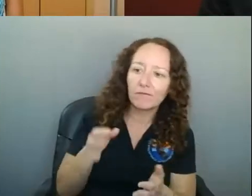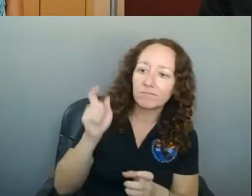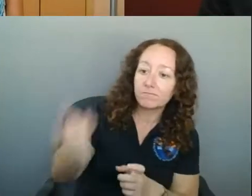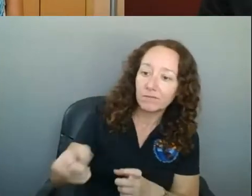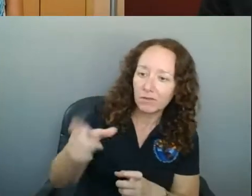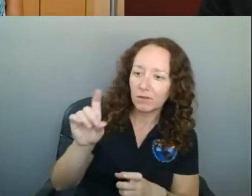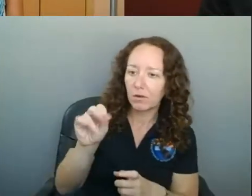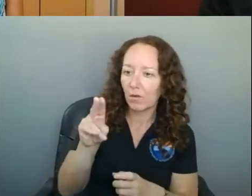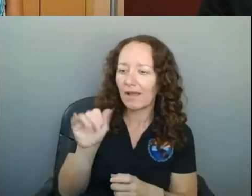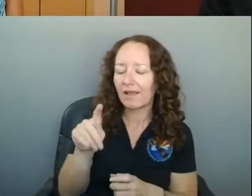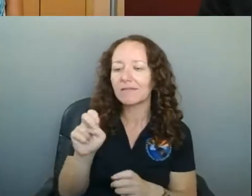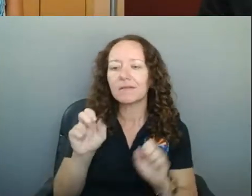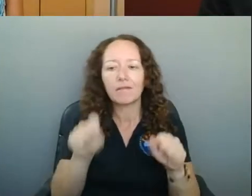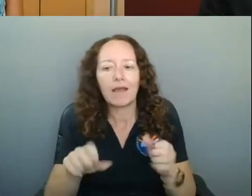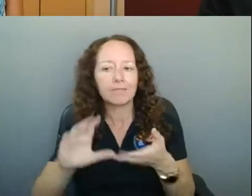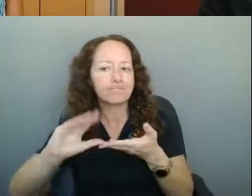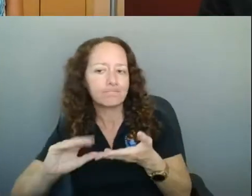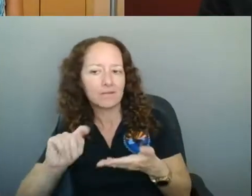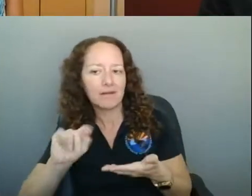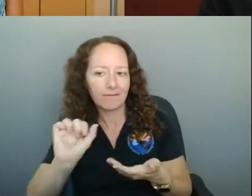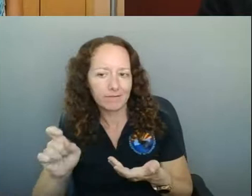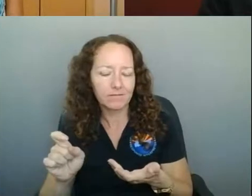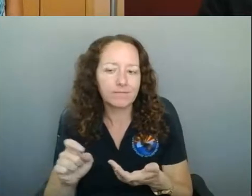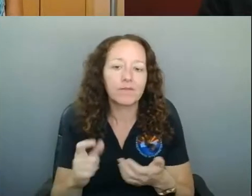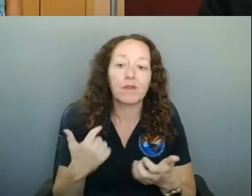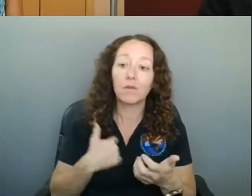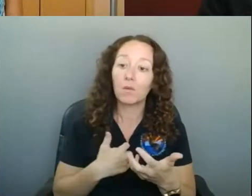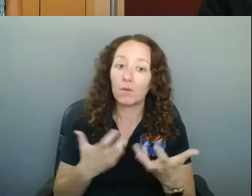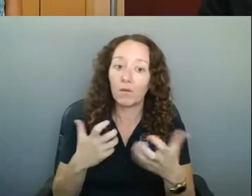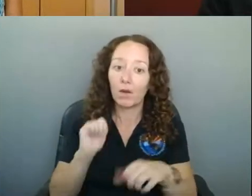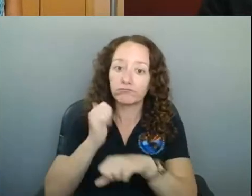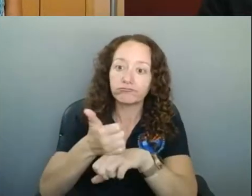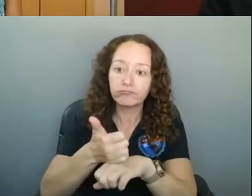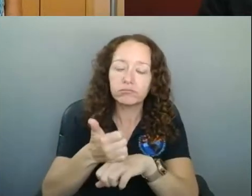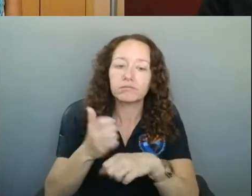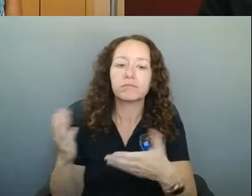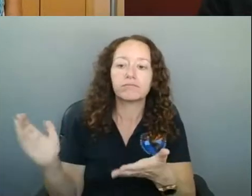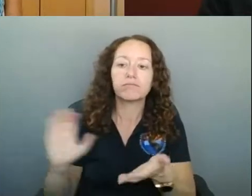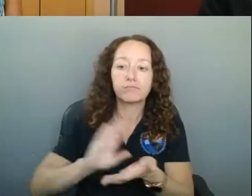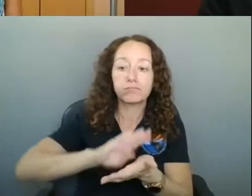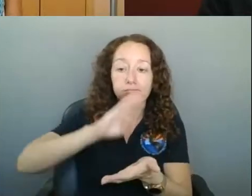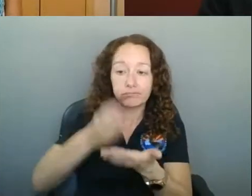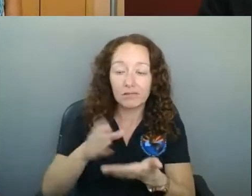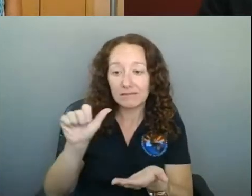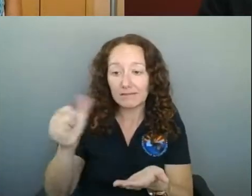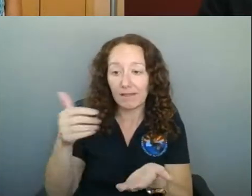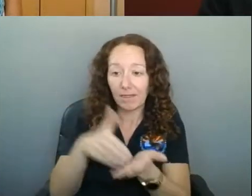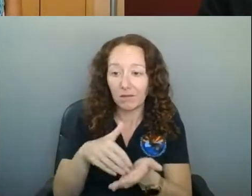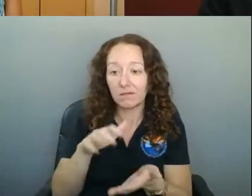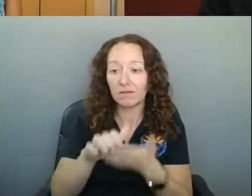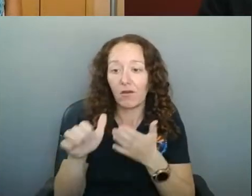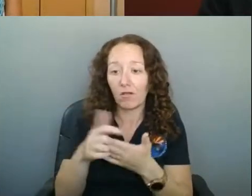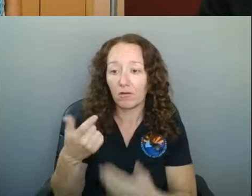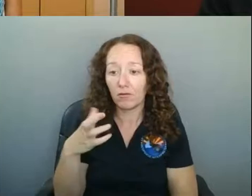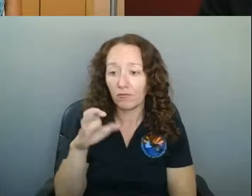grant to help them get by until we can get them open. And I know Leslie's working really hard on that. So